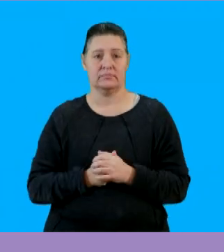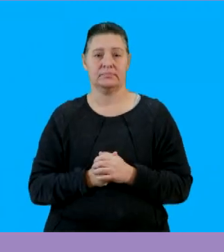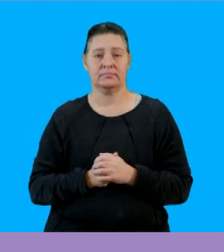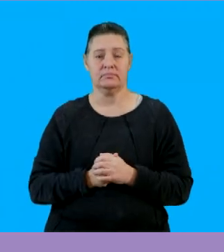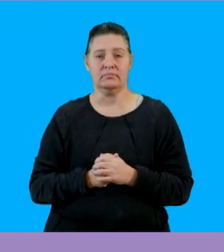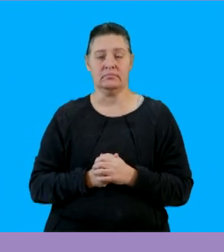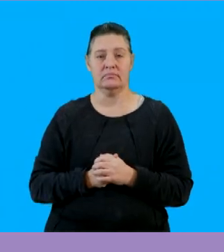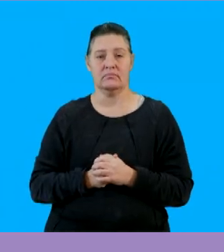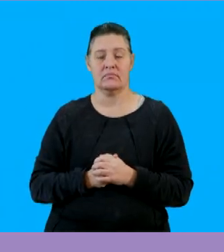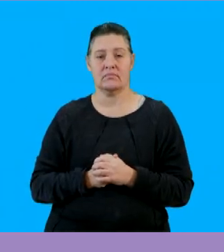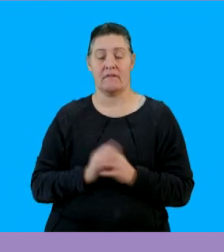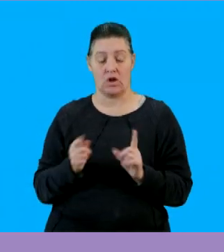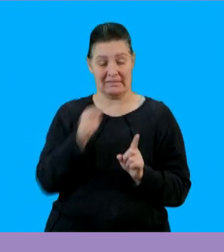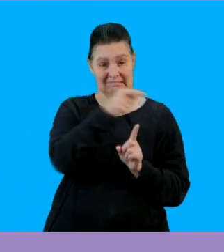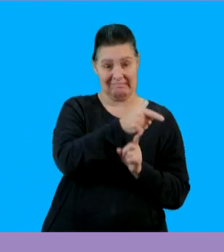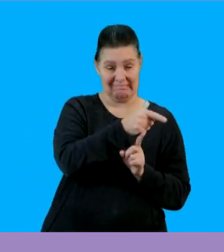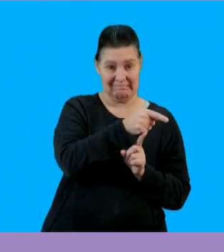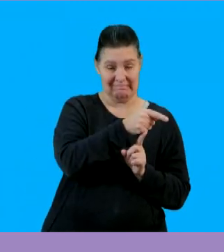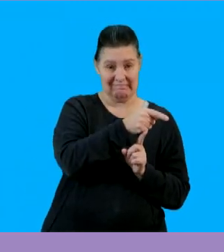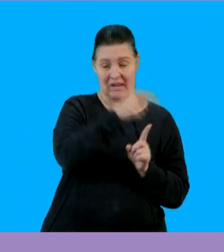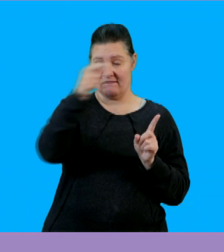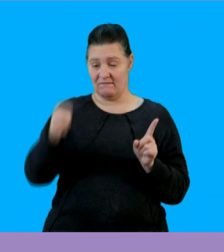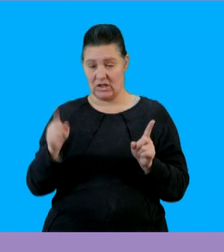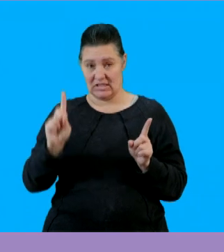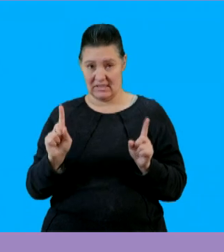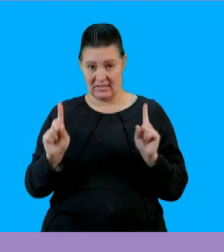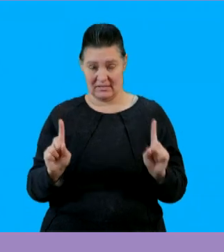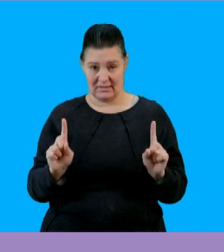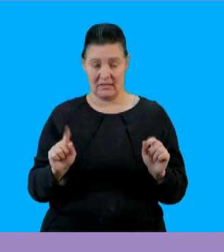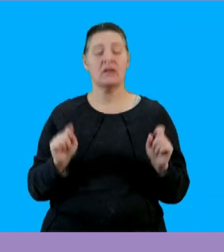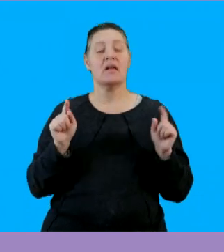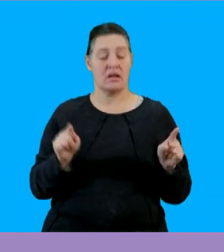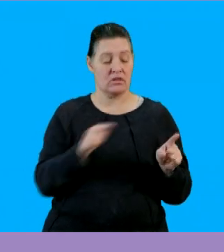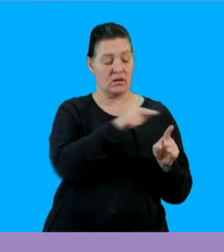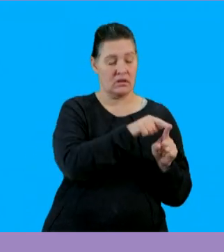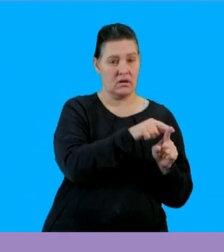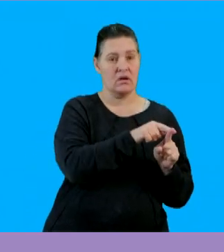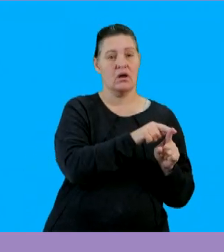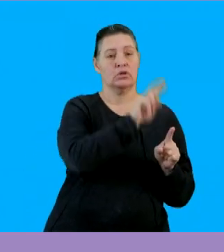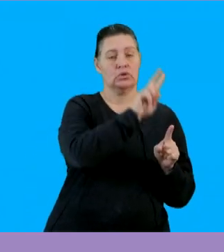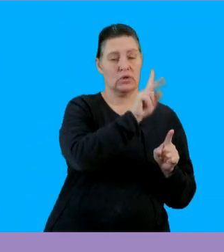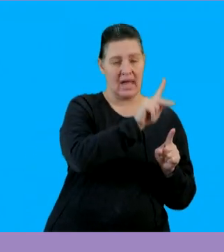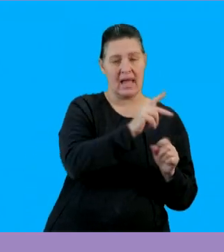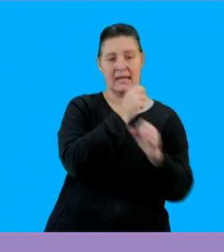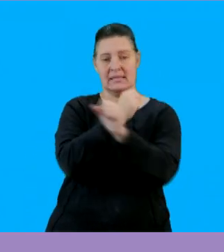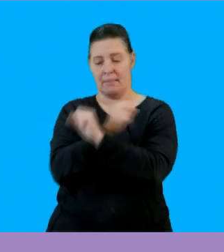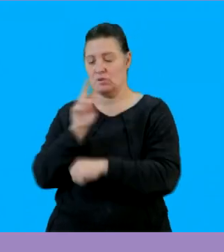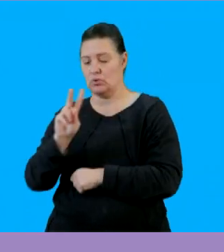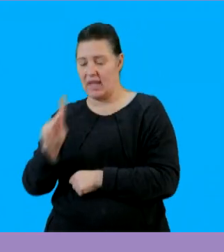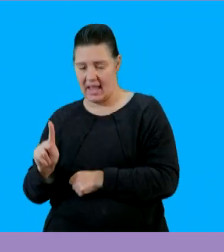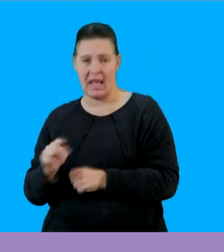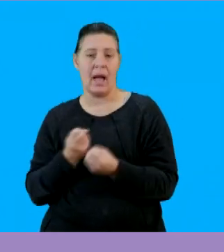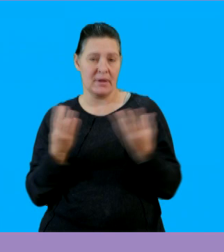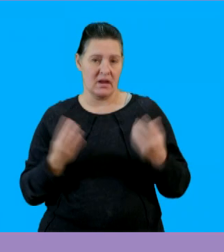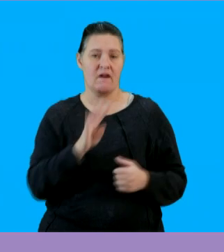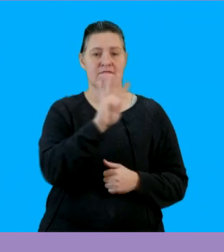plus 4 so let us simplify that that is going to be 2k multiplied